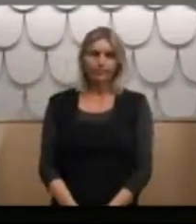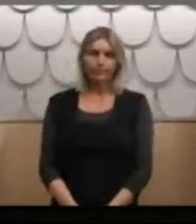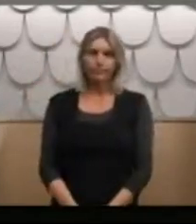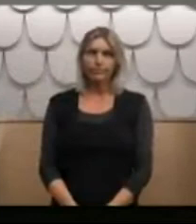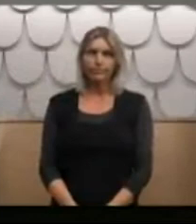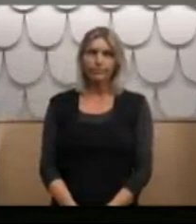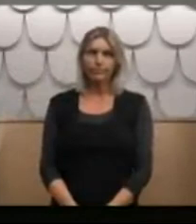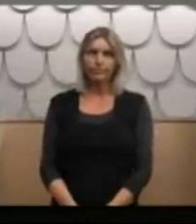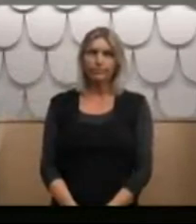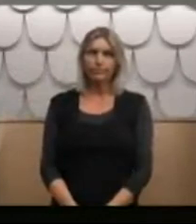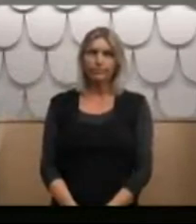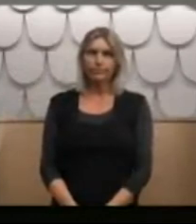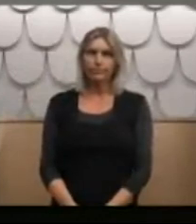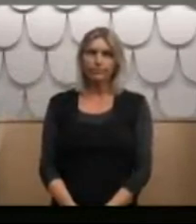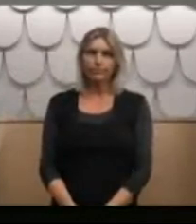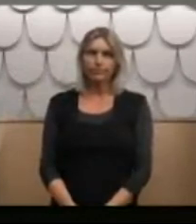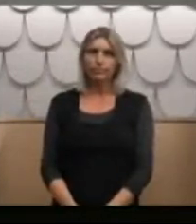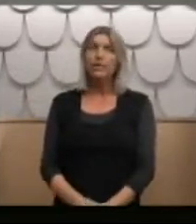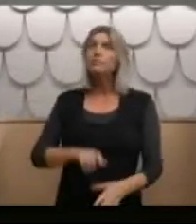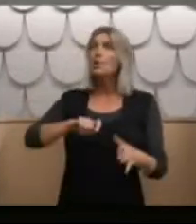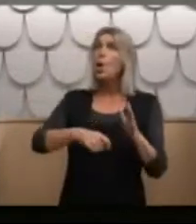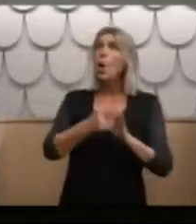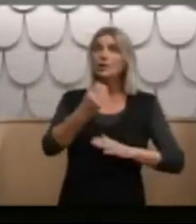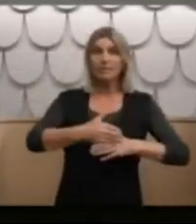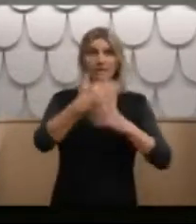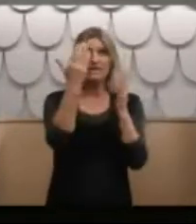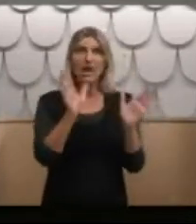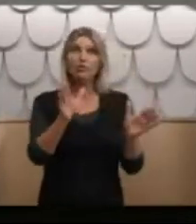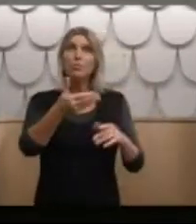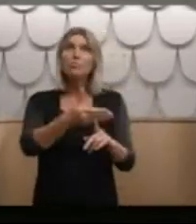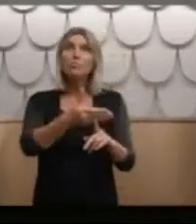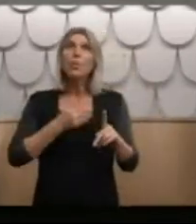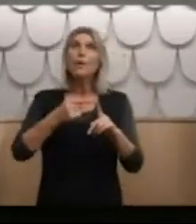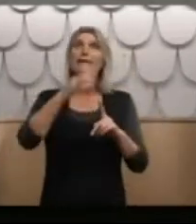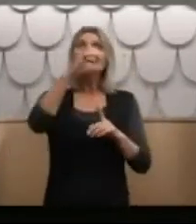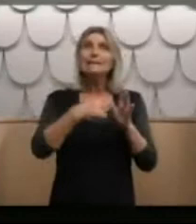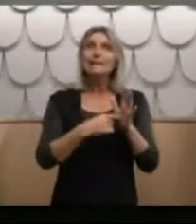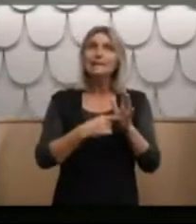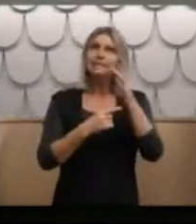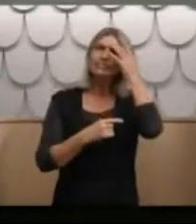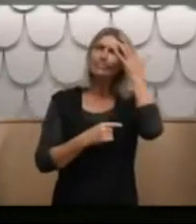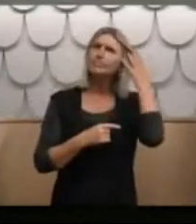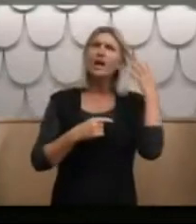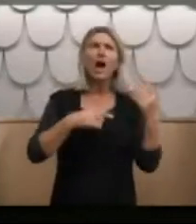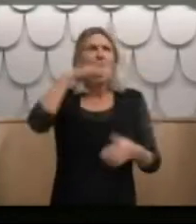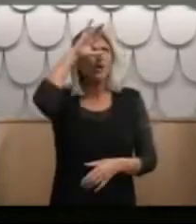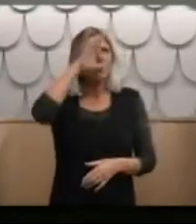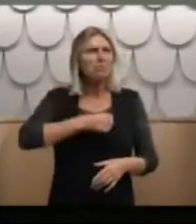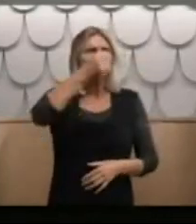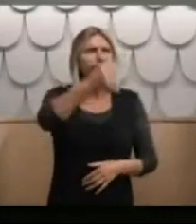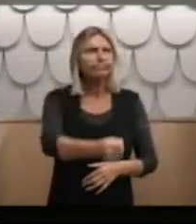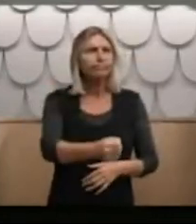Except for being locked in the day room before ect, I don't recall ever being put in seclusion or cells.